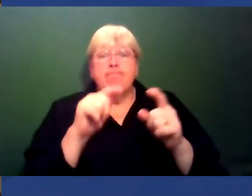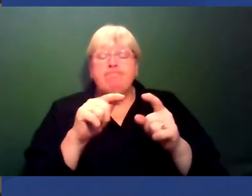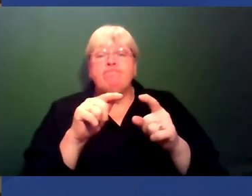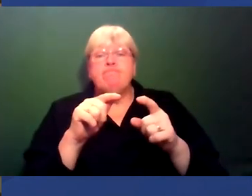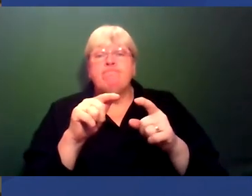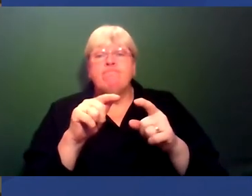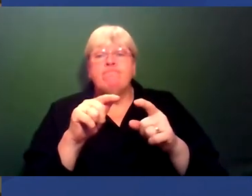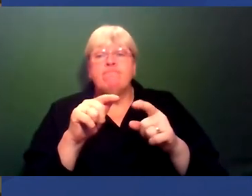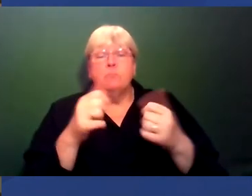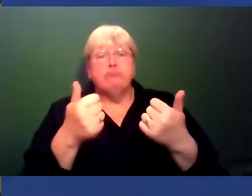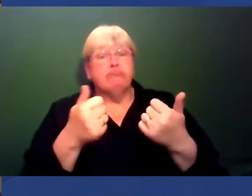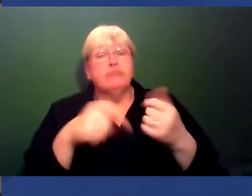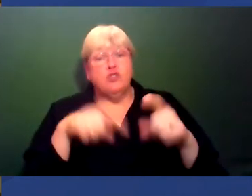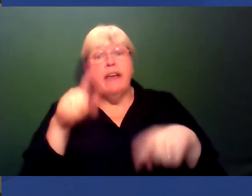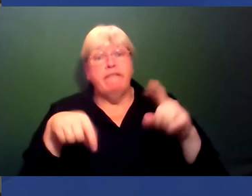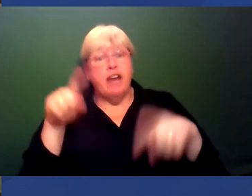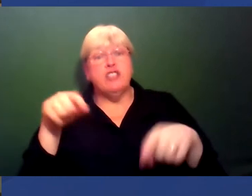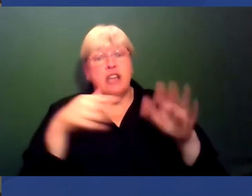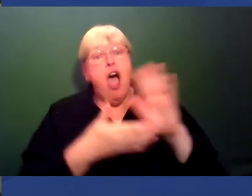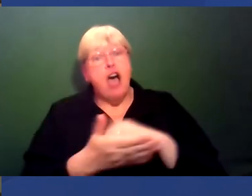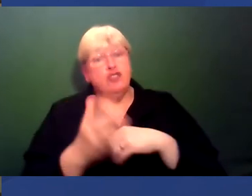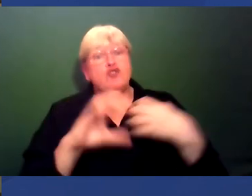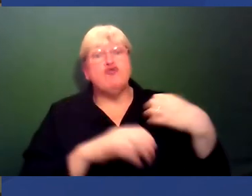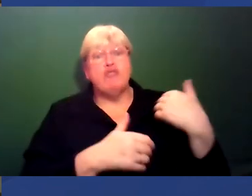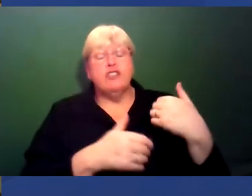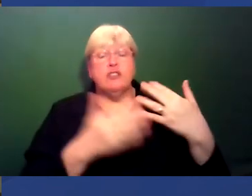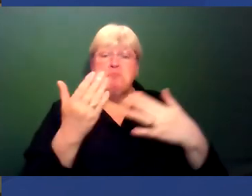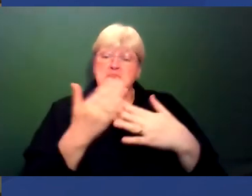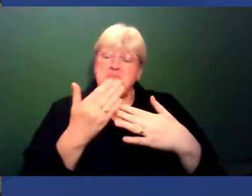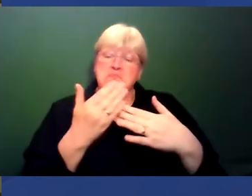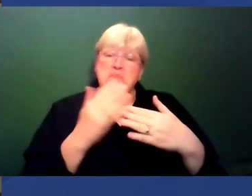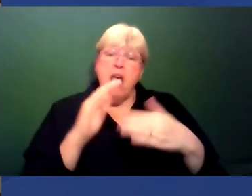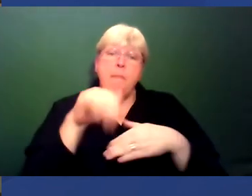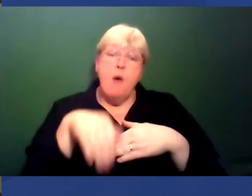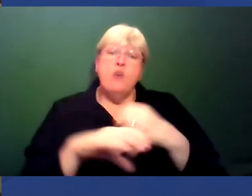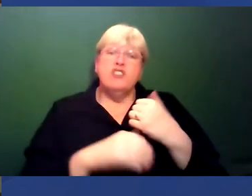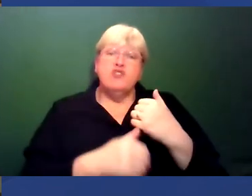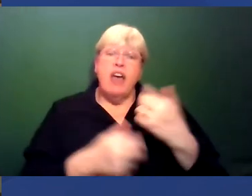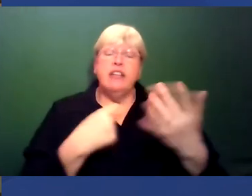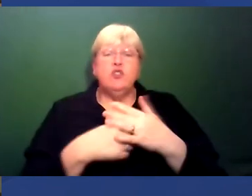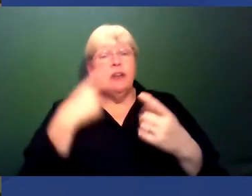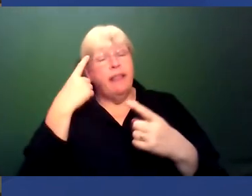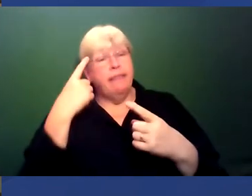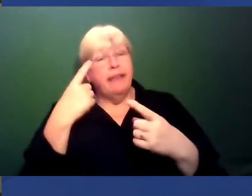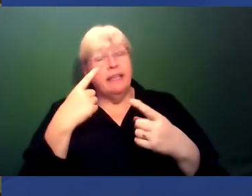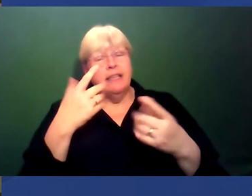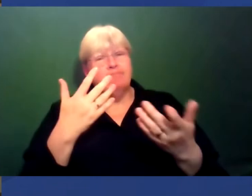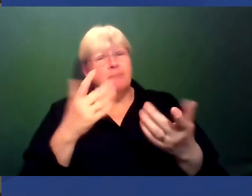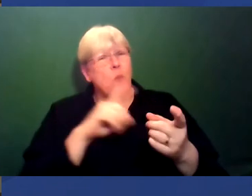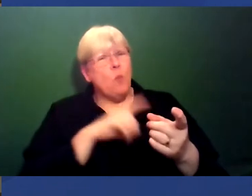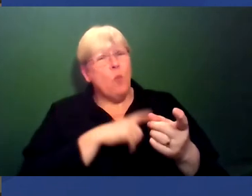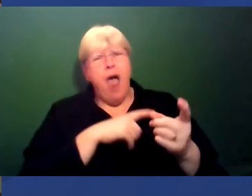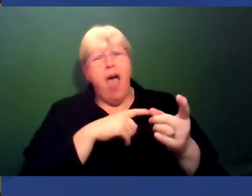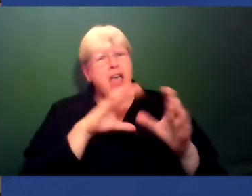fairly good diversity at undergraduate levels and moderate at postgrad levels. What do you think is stopping this diversity continuing